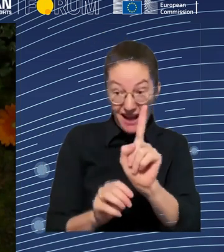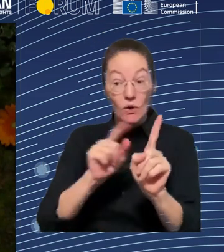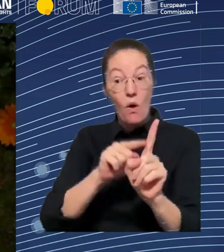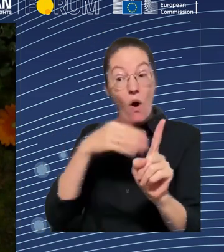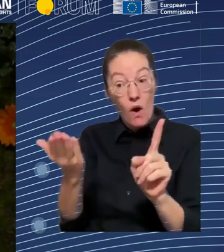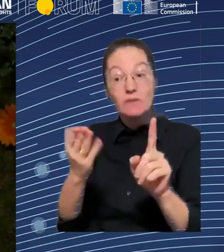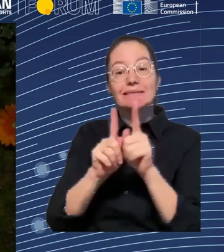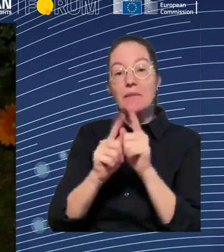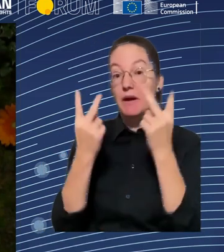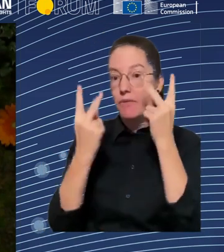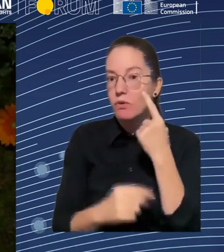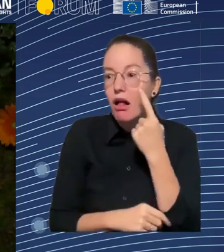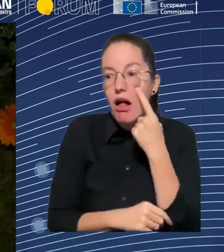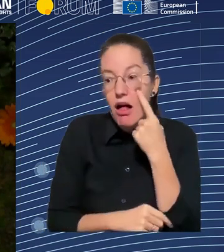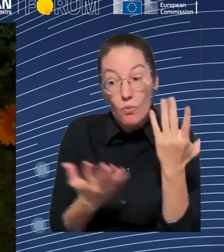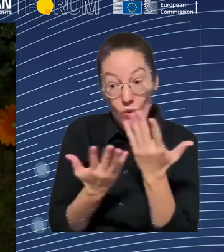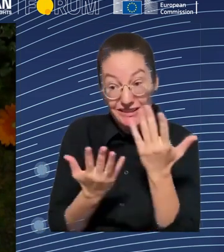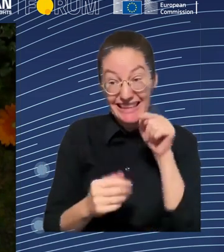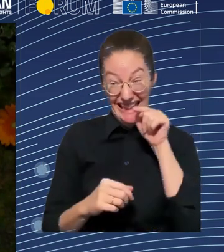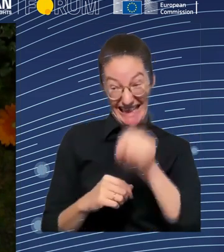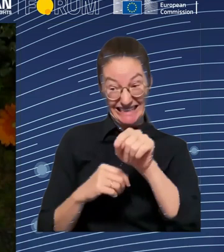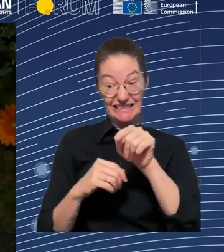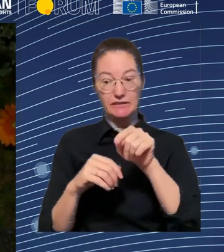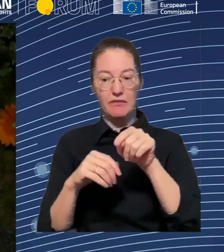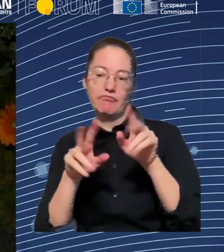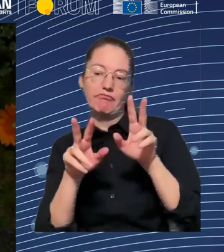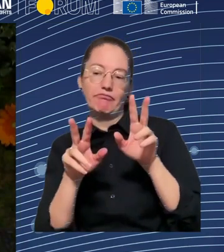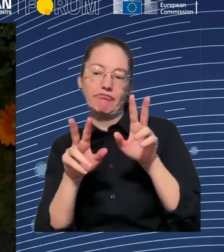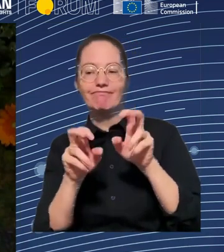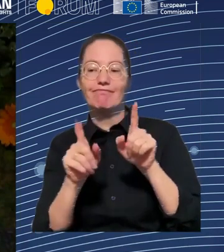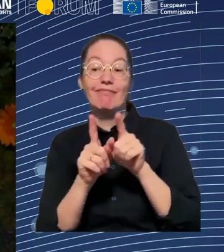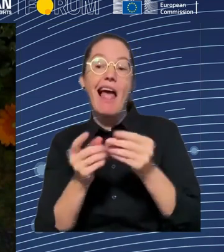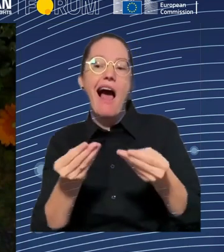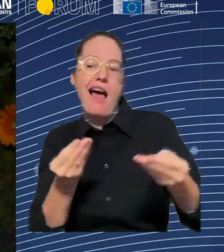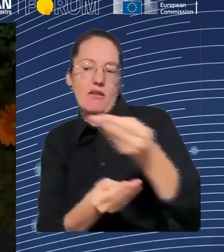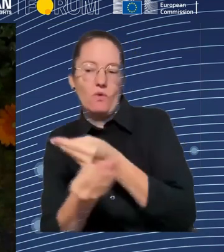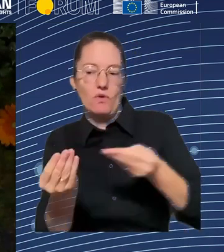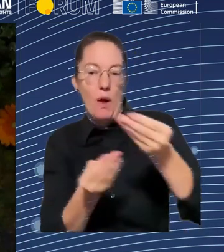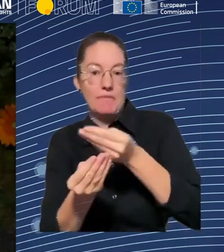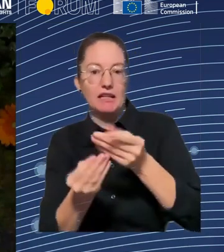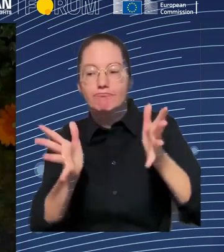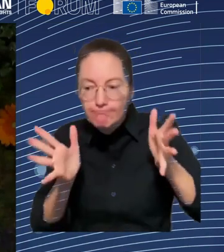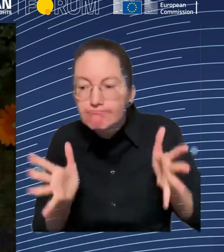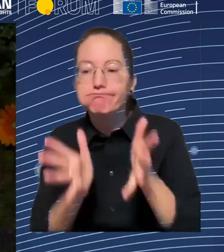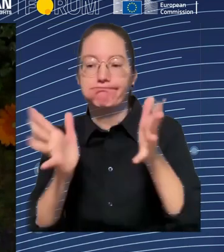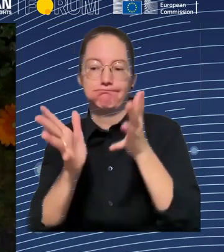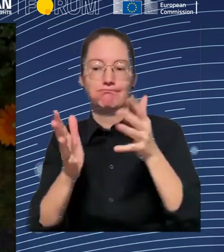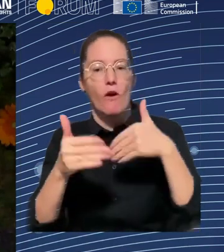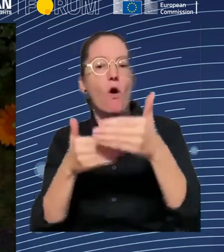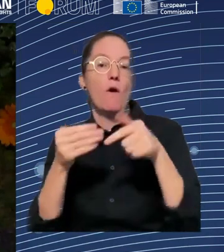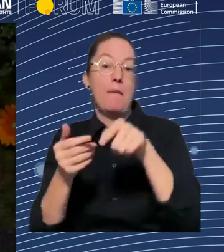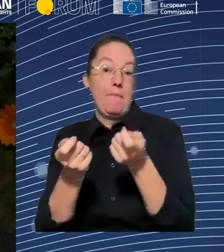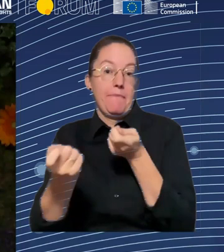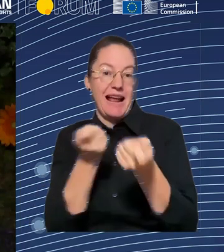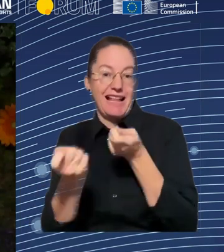universities. Increasingly, see these technologies right across the spectrum. Now, there's three things I think that we might want to talk a bit